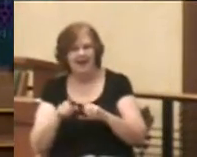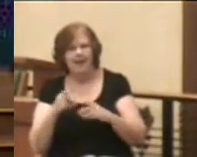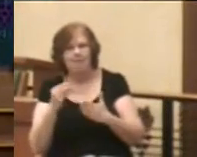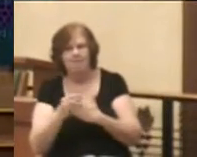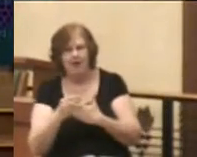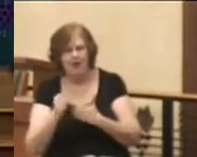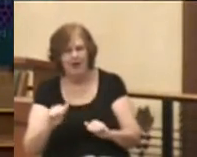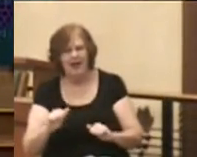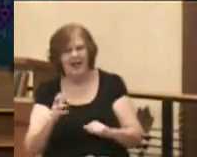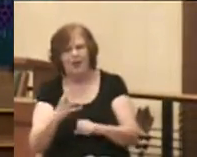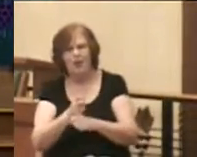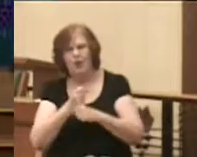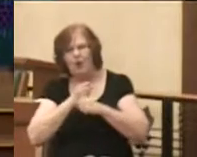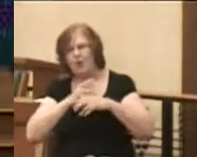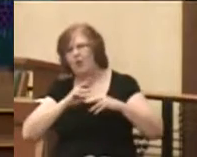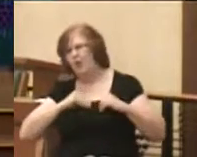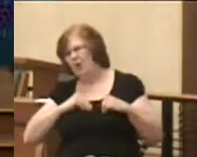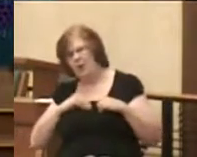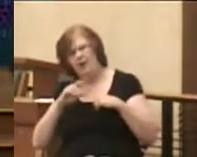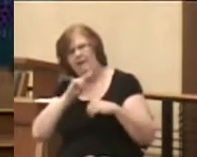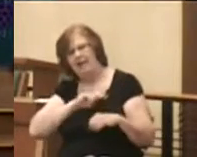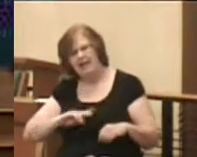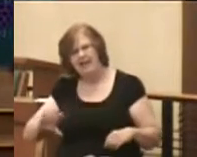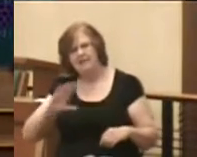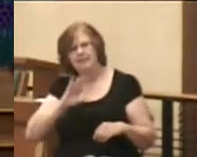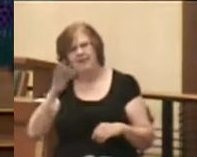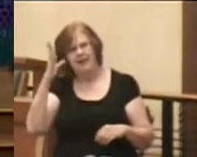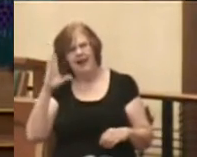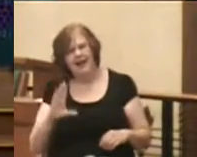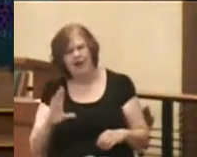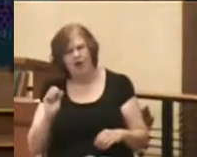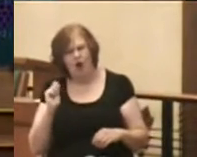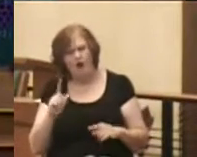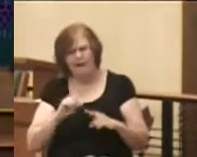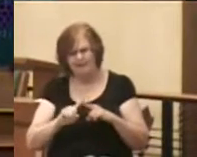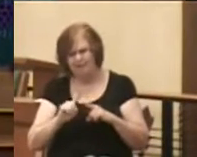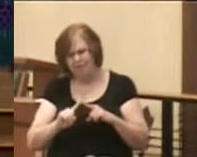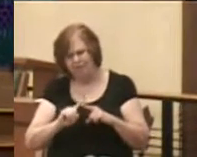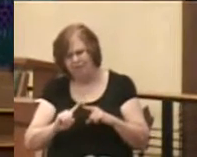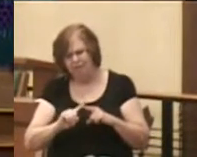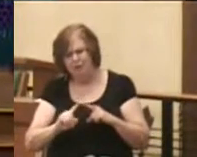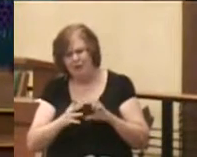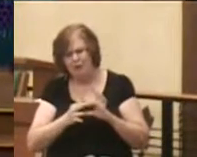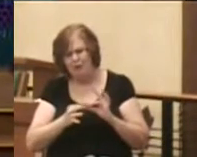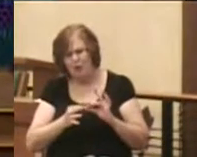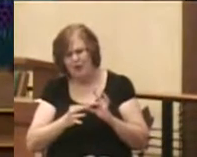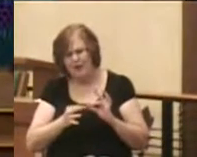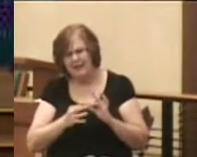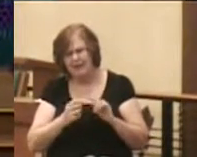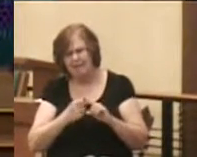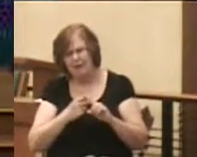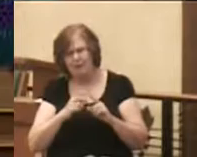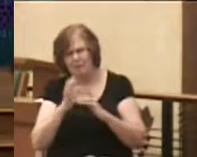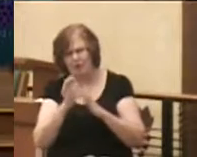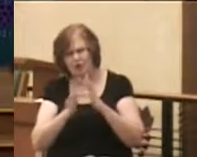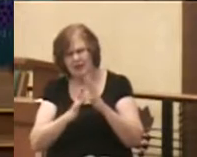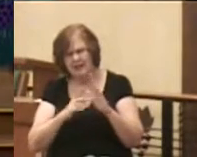embrace the kingdom of God. All of these parables, all these teachings about Jesus point